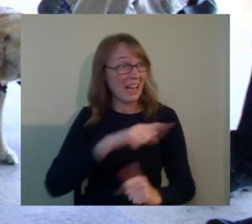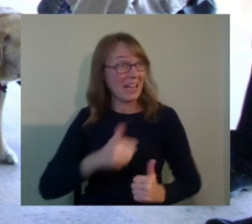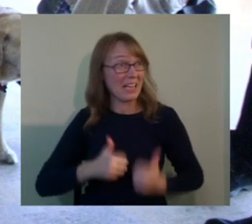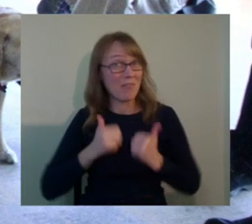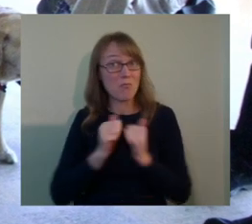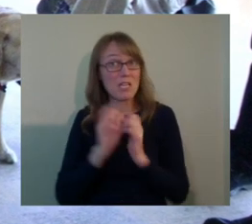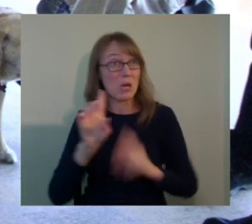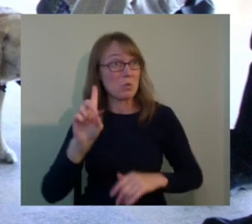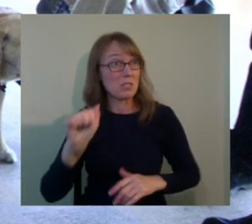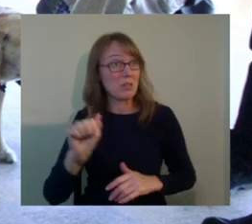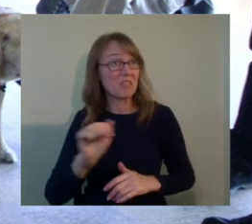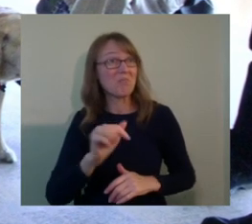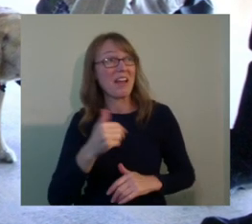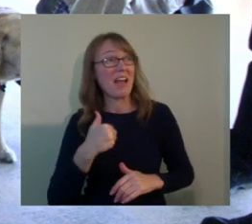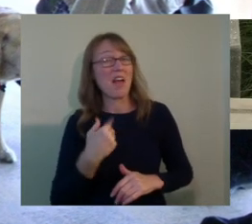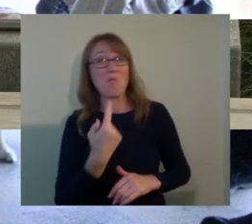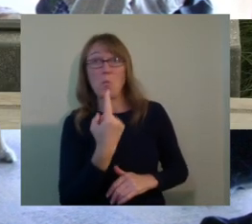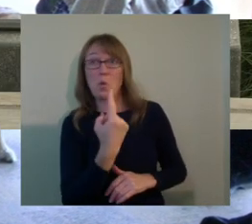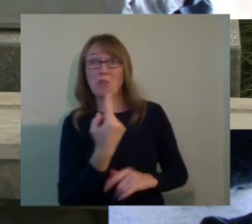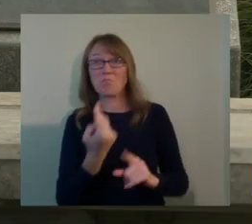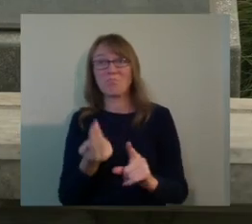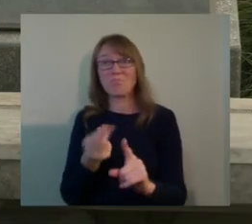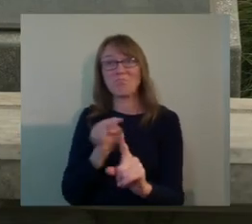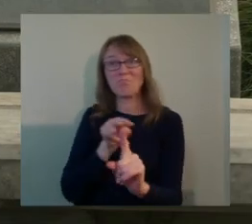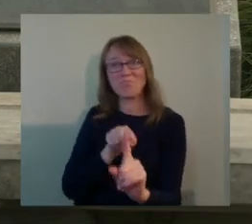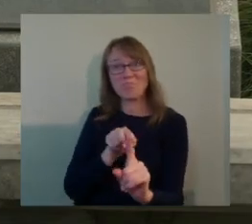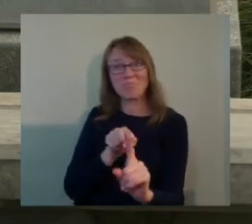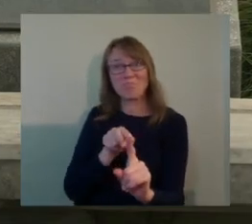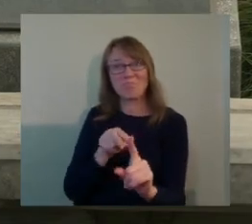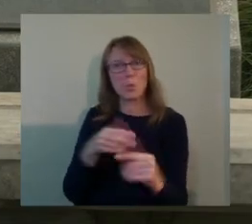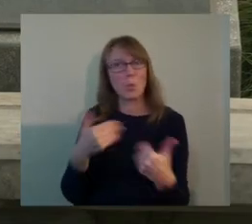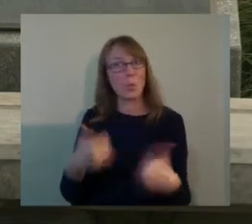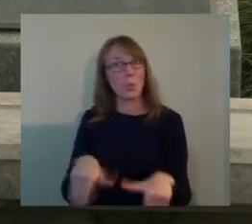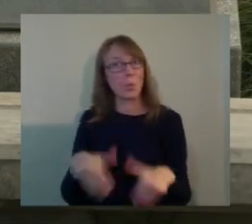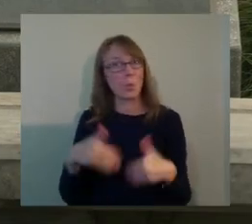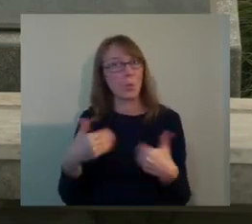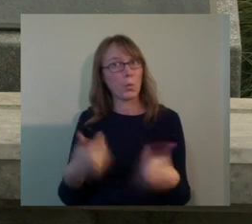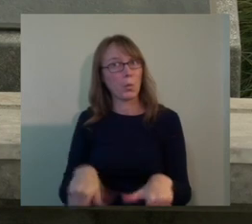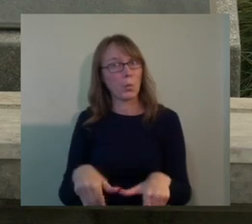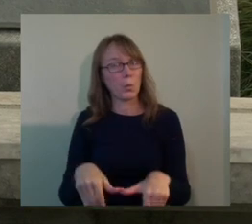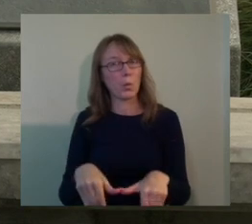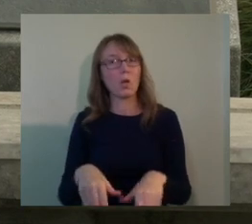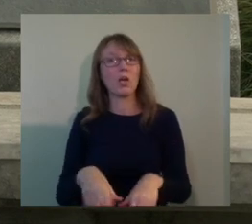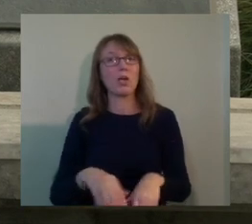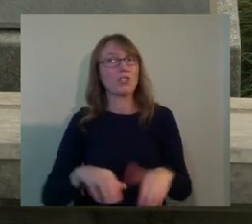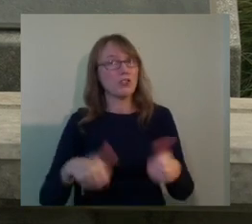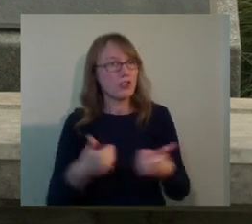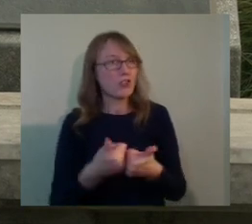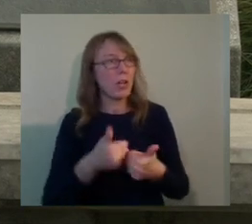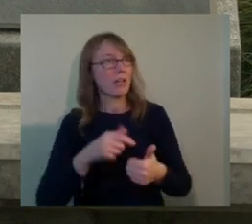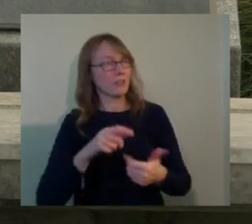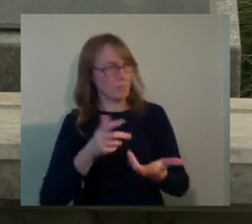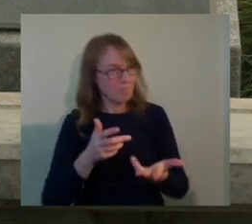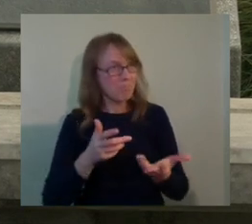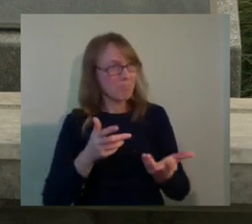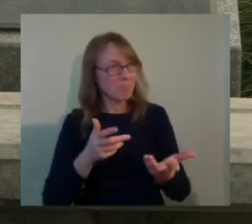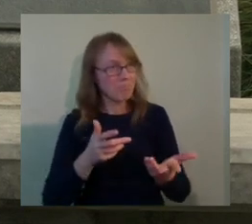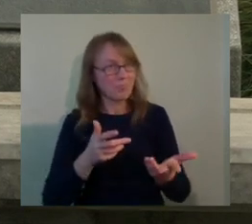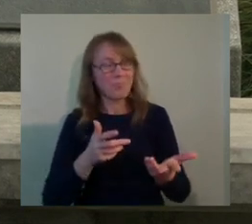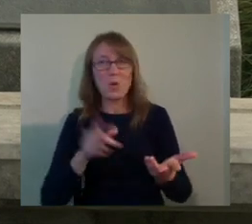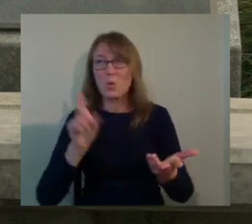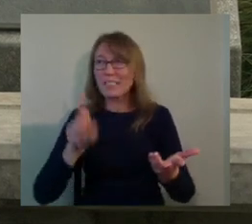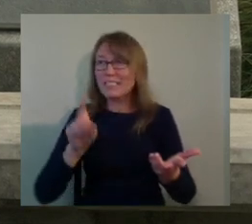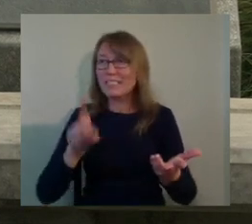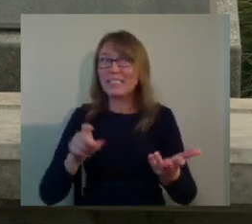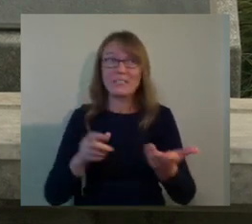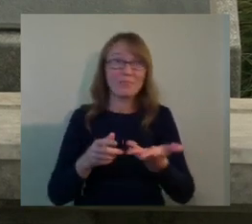at things. And the real difficulty that we have is a need for the designers to learn how